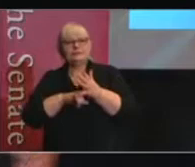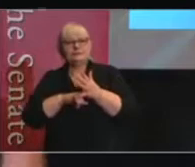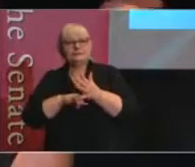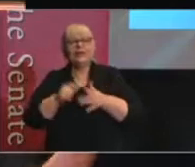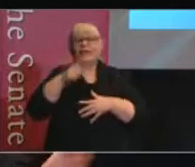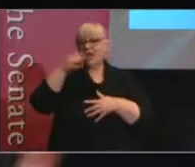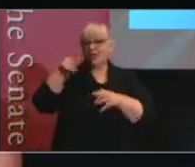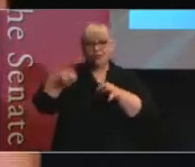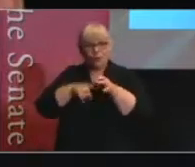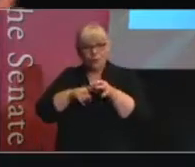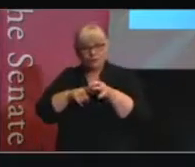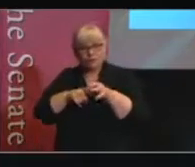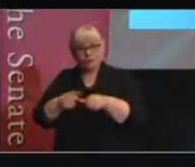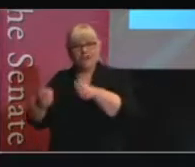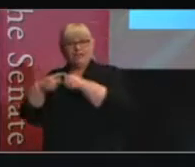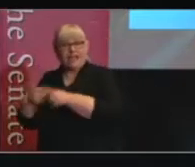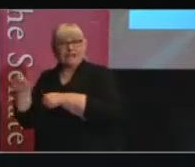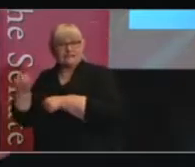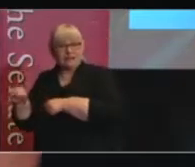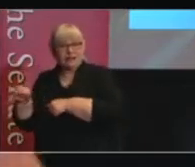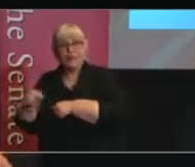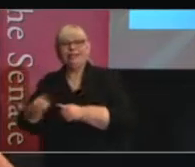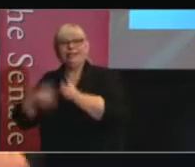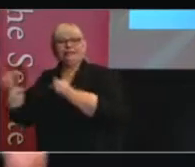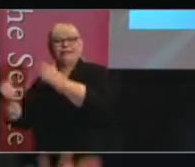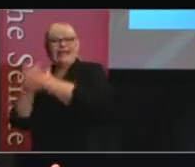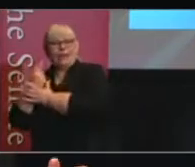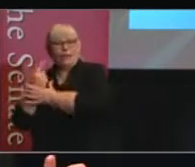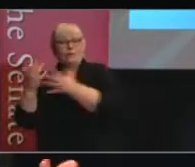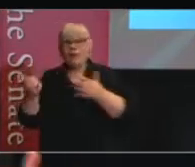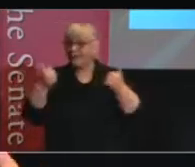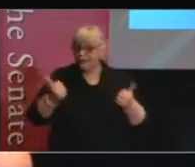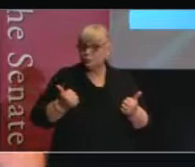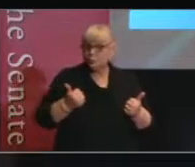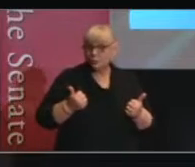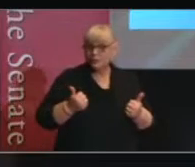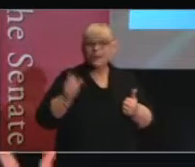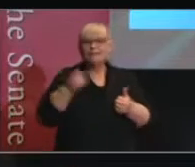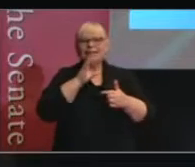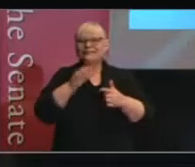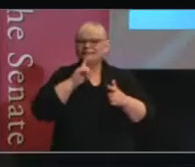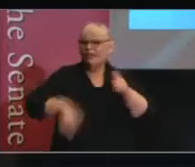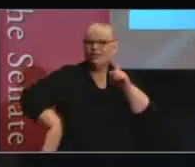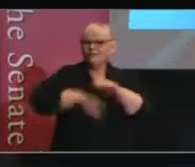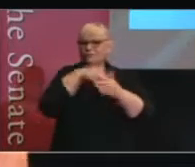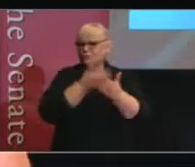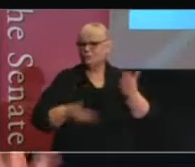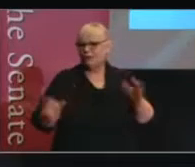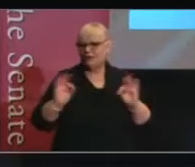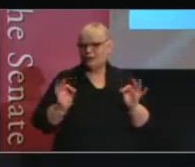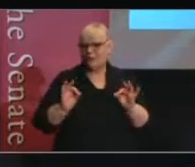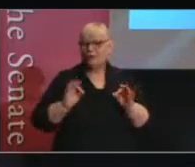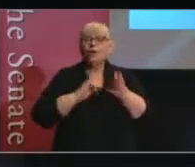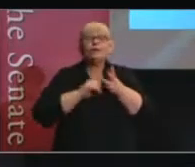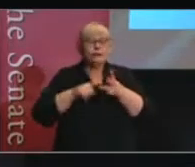question, they got this response, and this was the outcome. That's beautiful, but it doesn't tell the whole story. So, I did